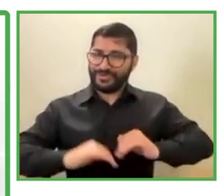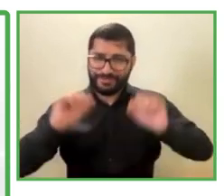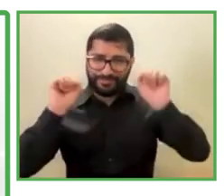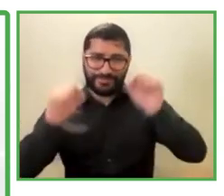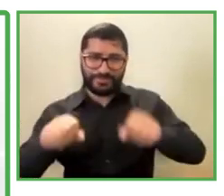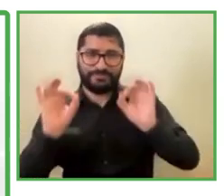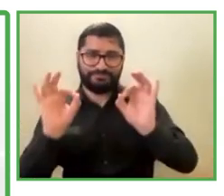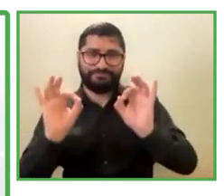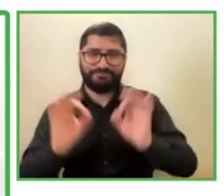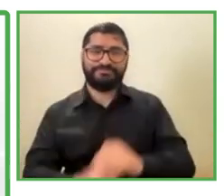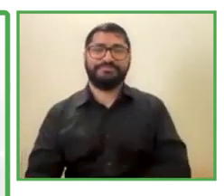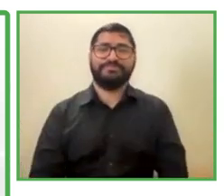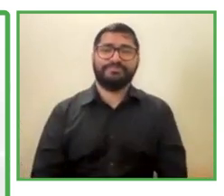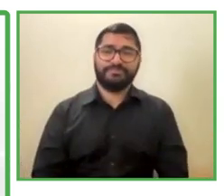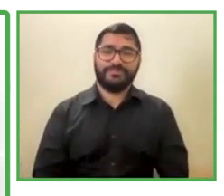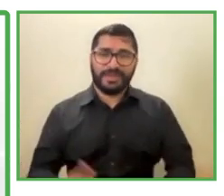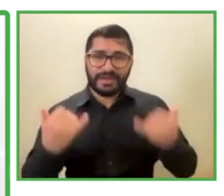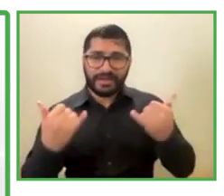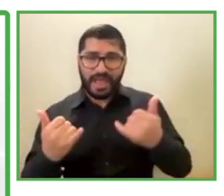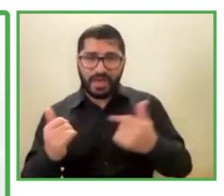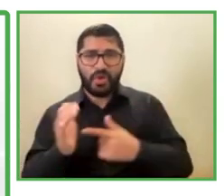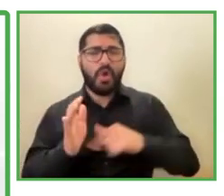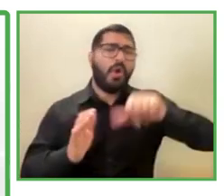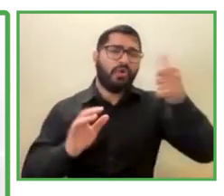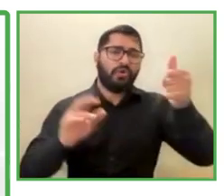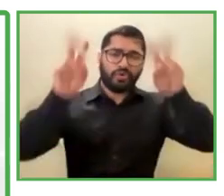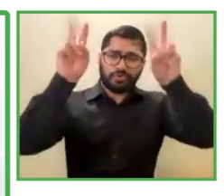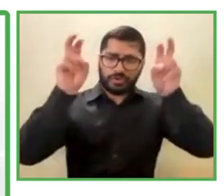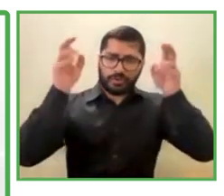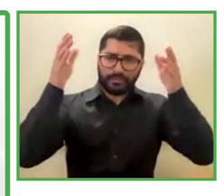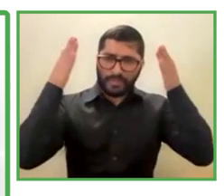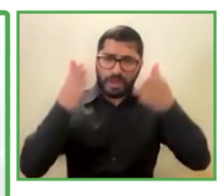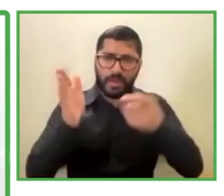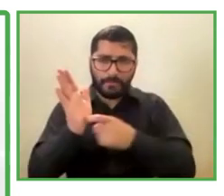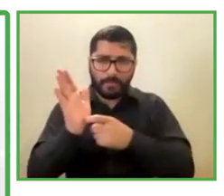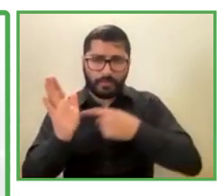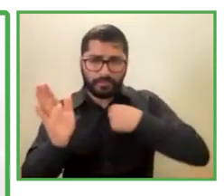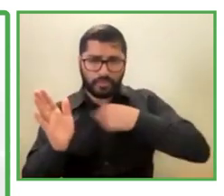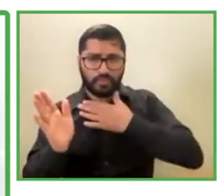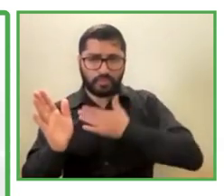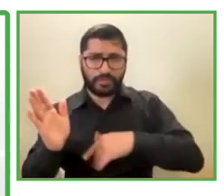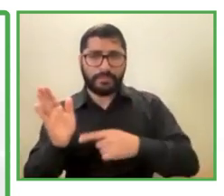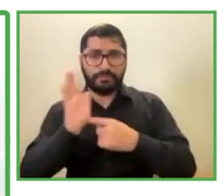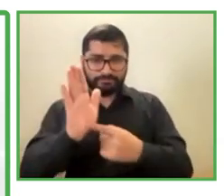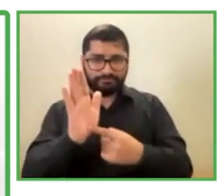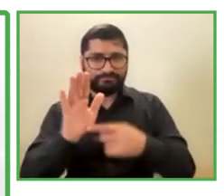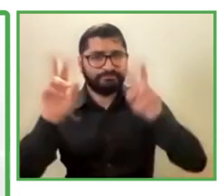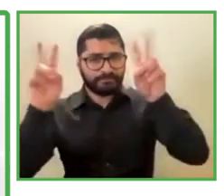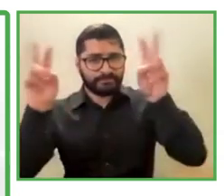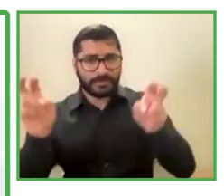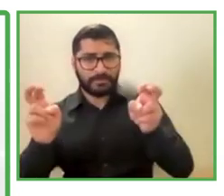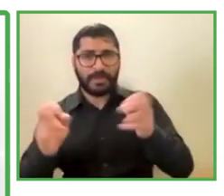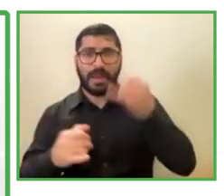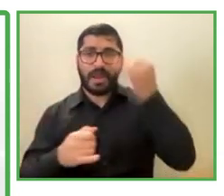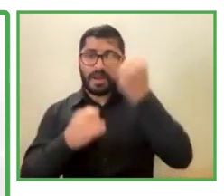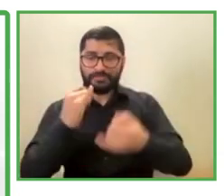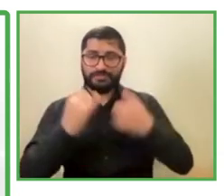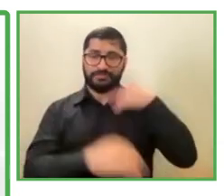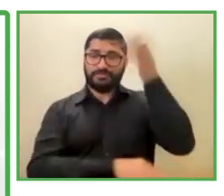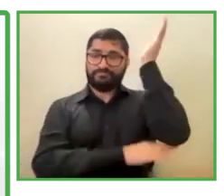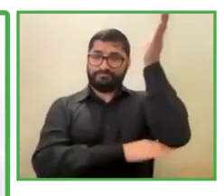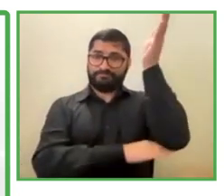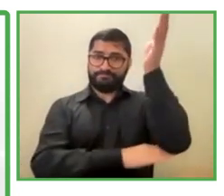Well, going to another point that I would like to talk about, and to finish my talk here,